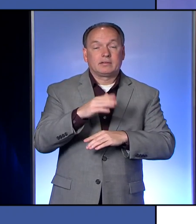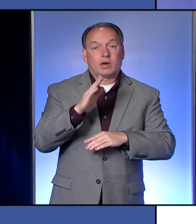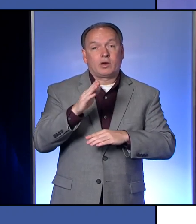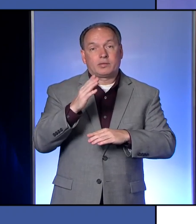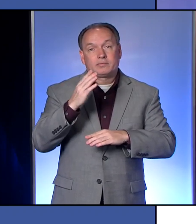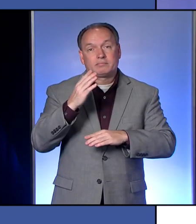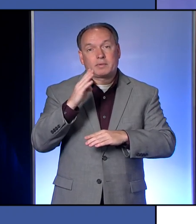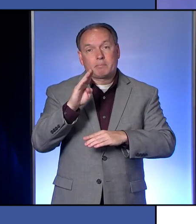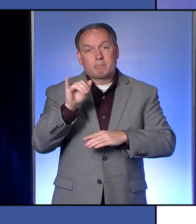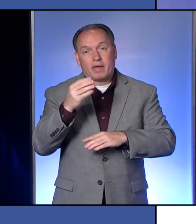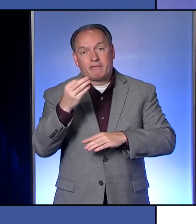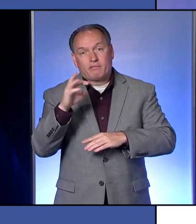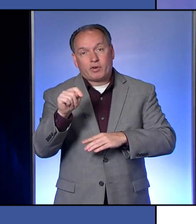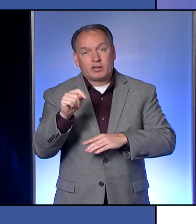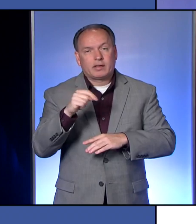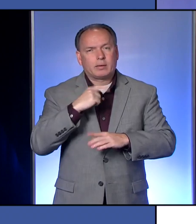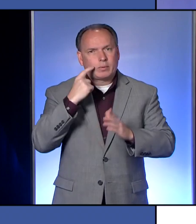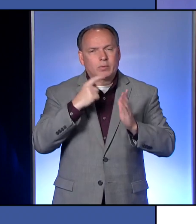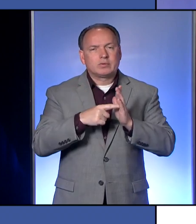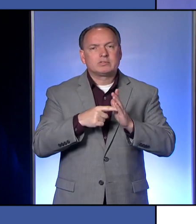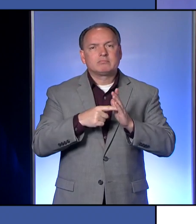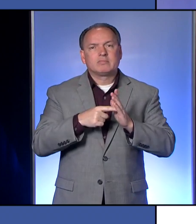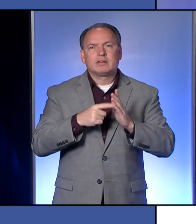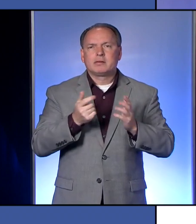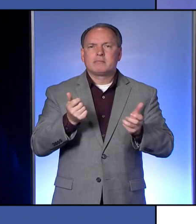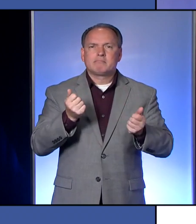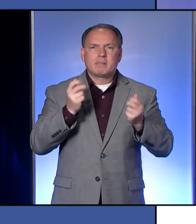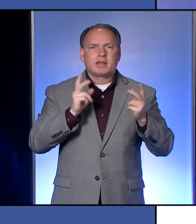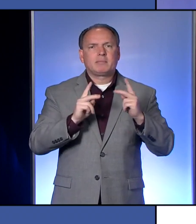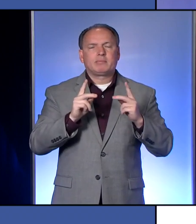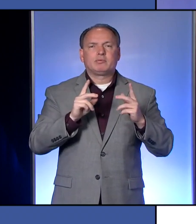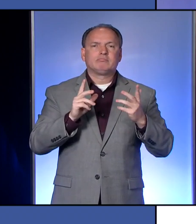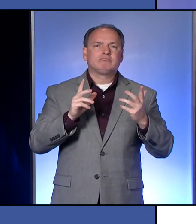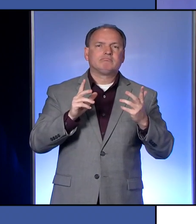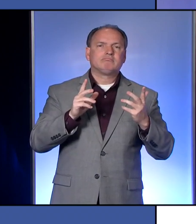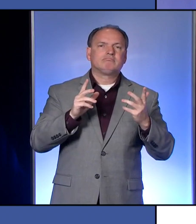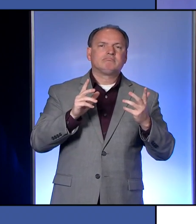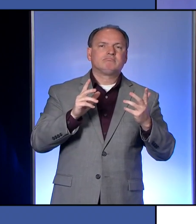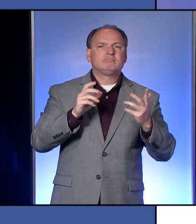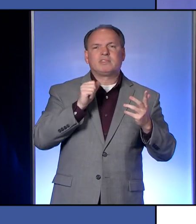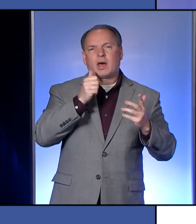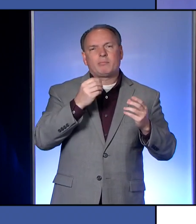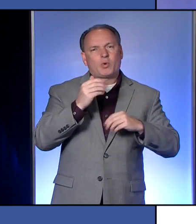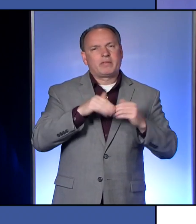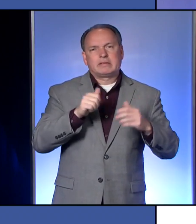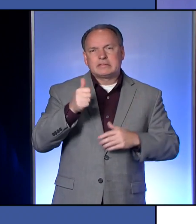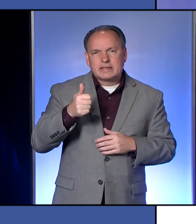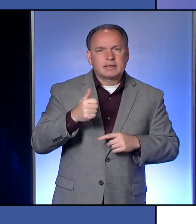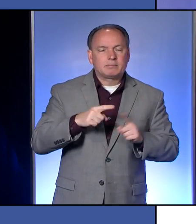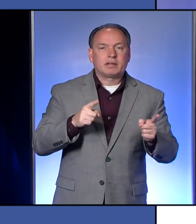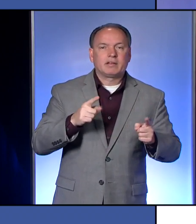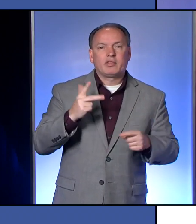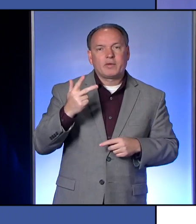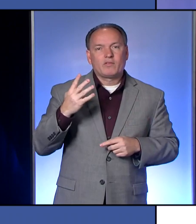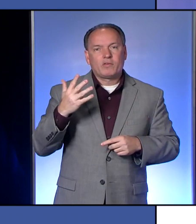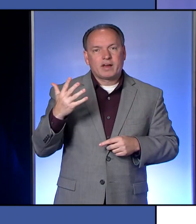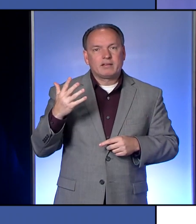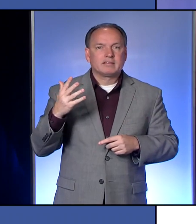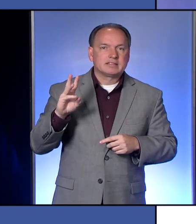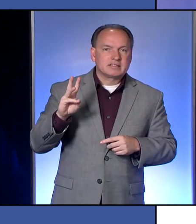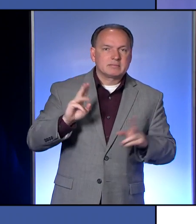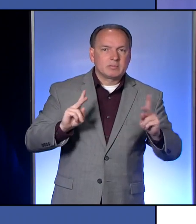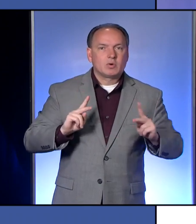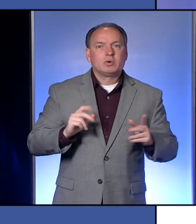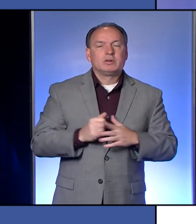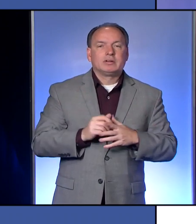the Bayfront and I noticed numbers of people, not over 10, but, you know, three, four, five, six